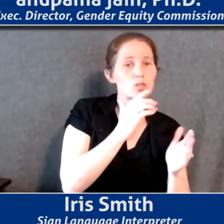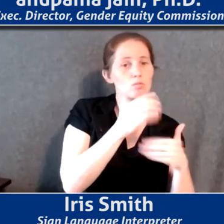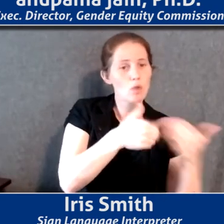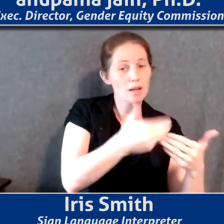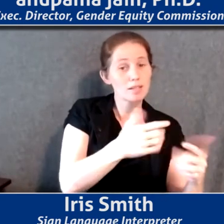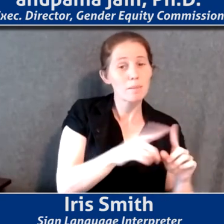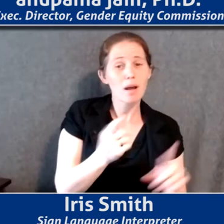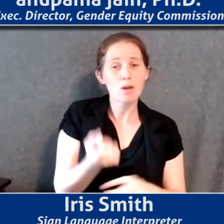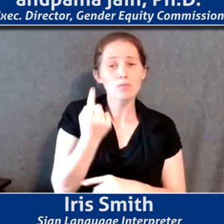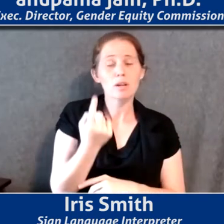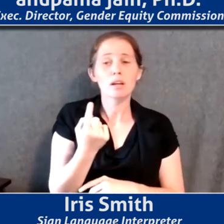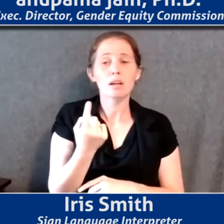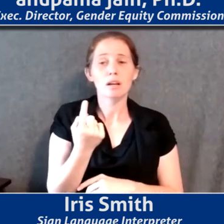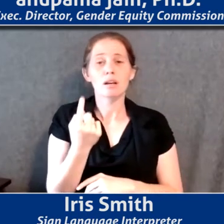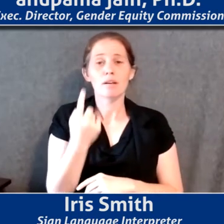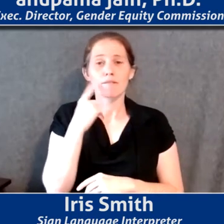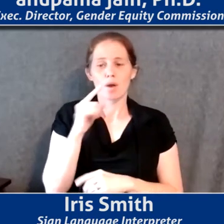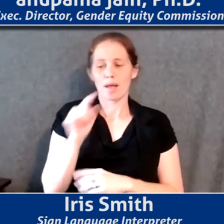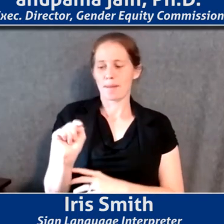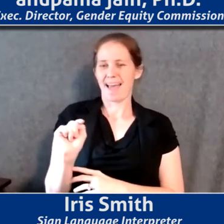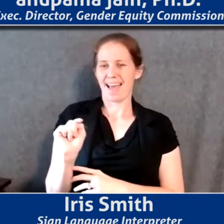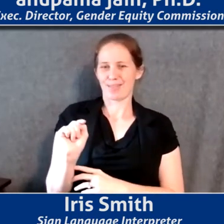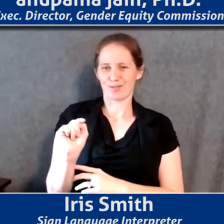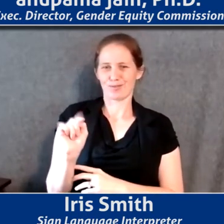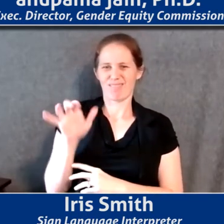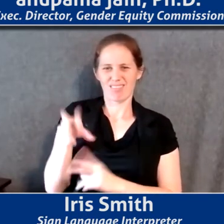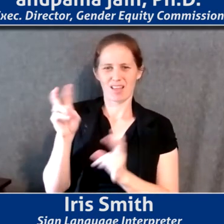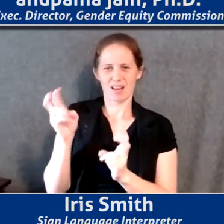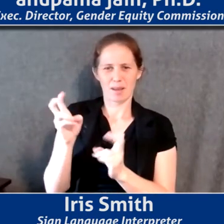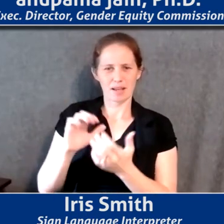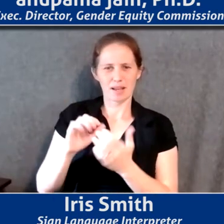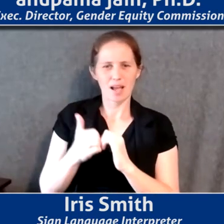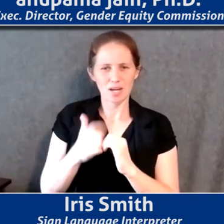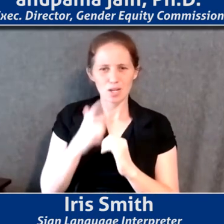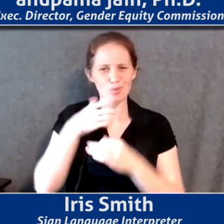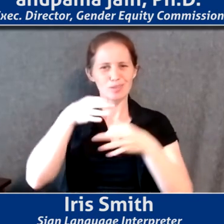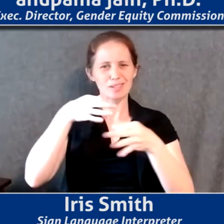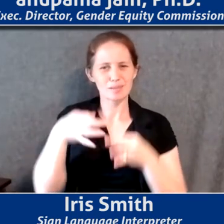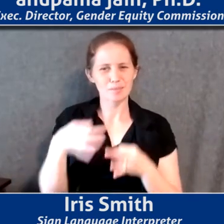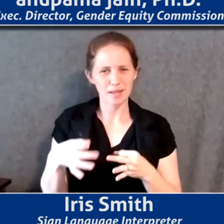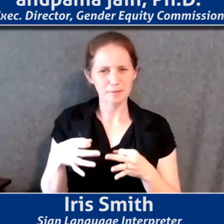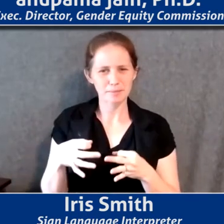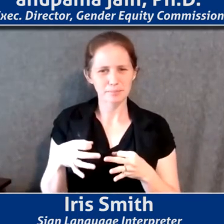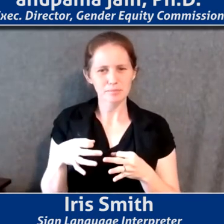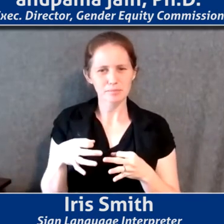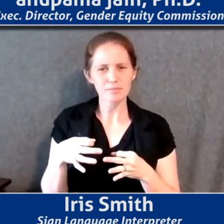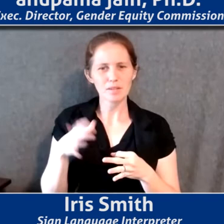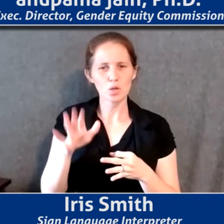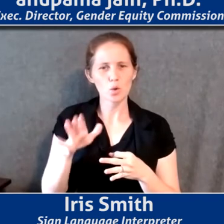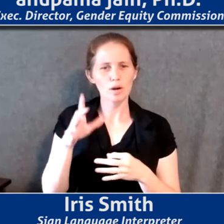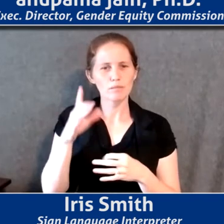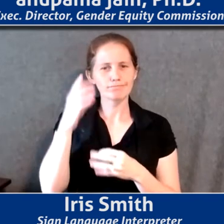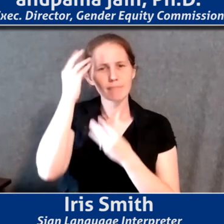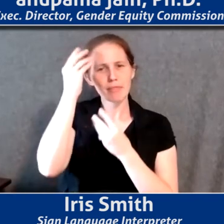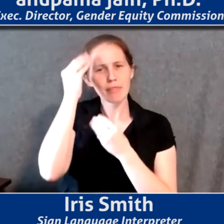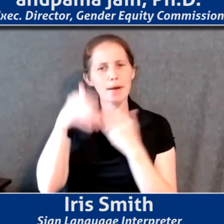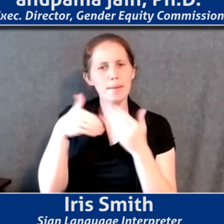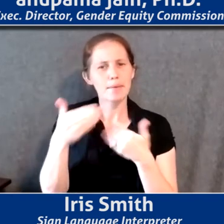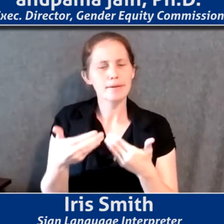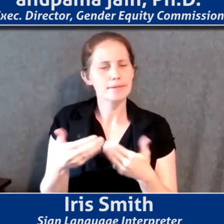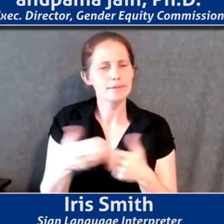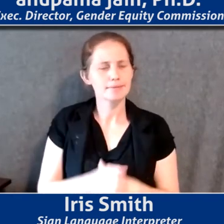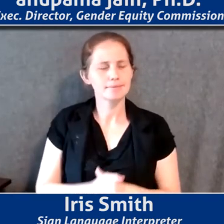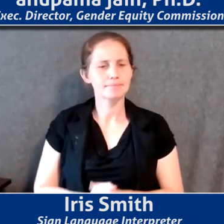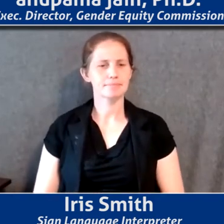comes to the bathroom considerations, how do you explain the thinking there? And what would you tell us about it?